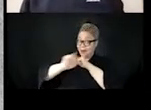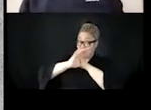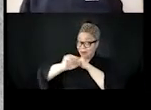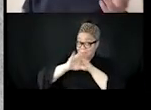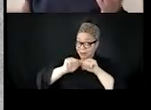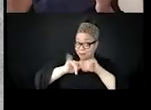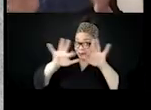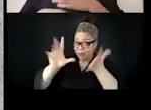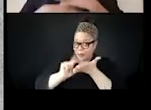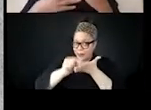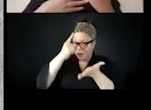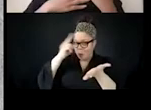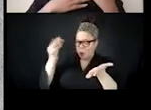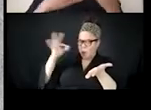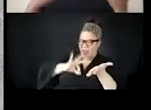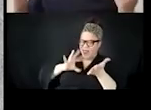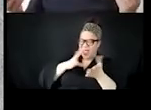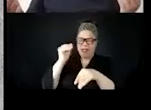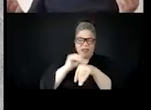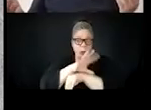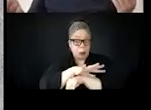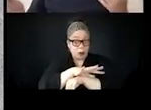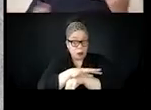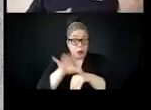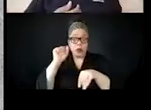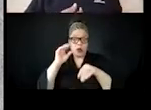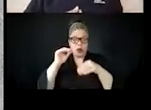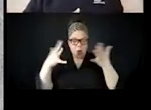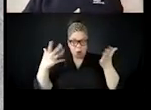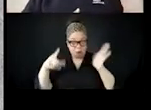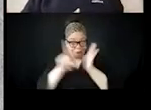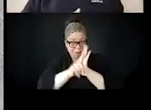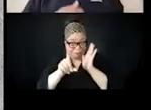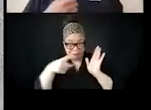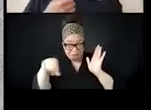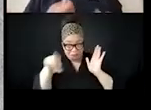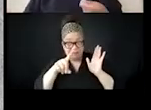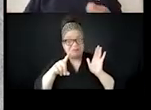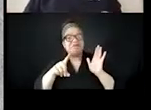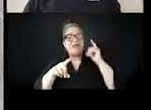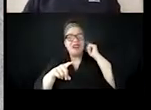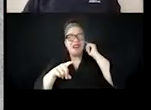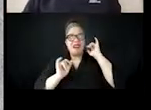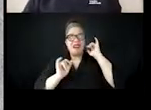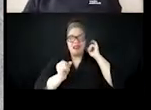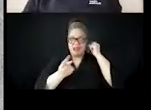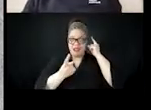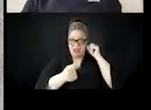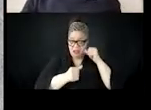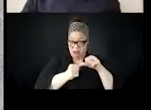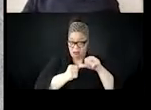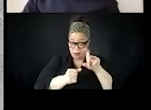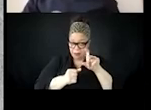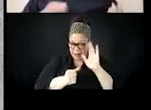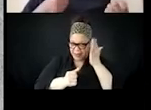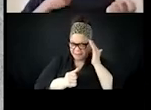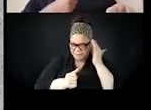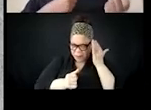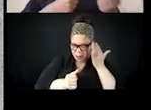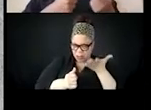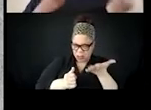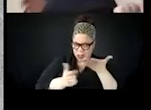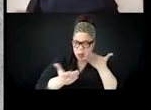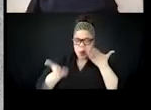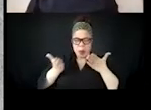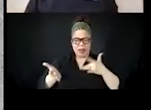familiar? Probably feels familiar to what we experience when we're engaging with social media. Um, you know,